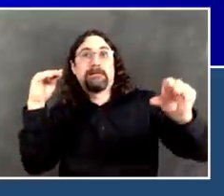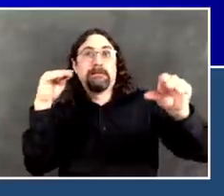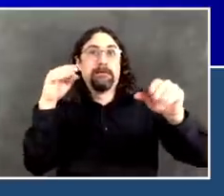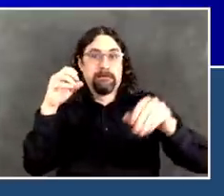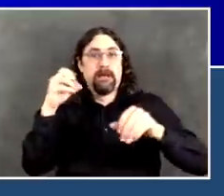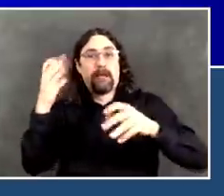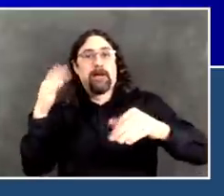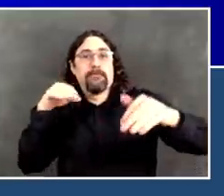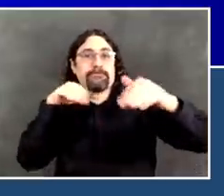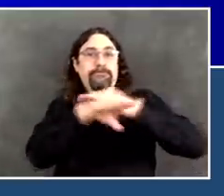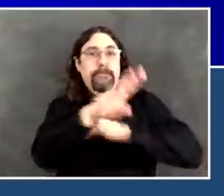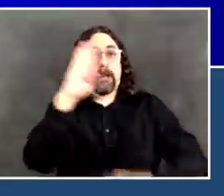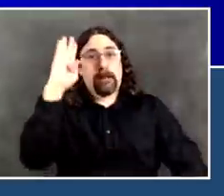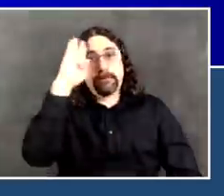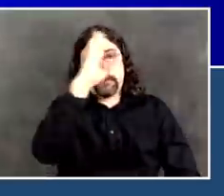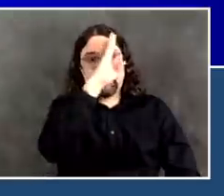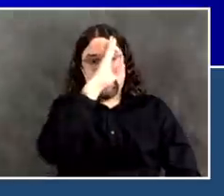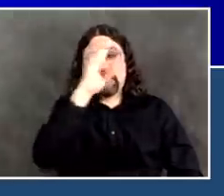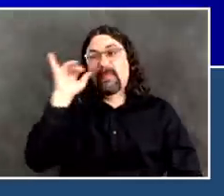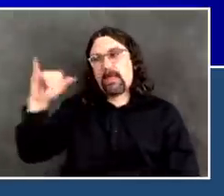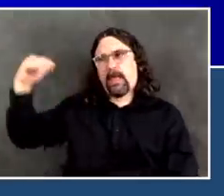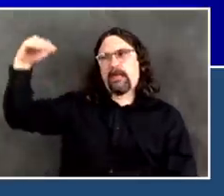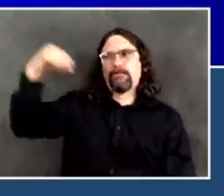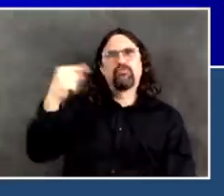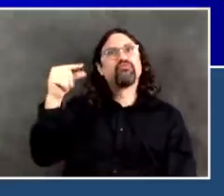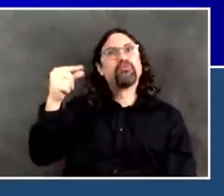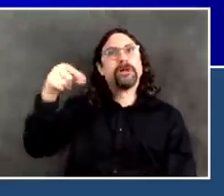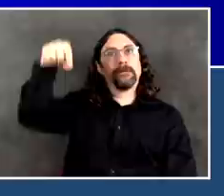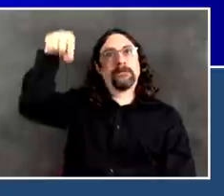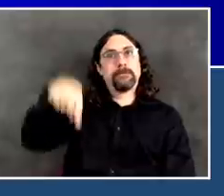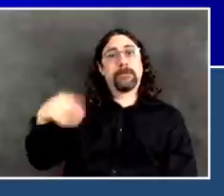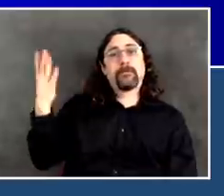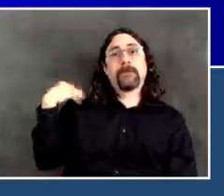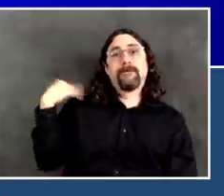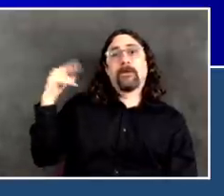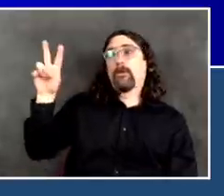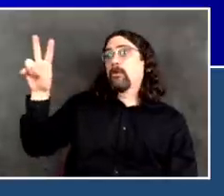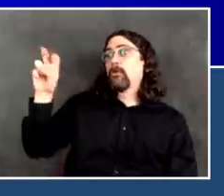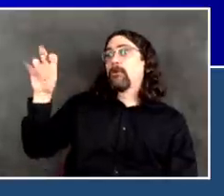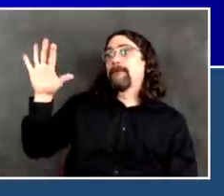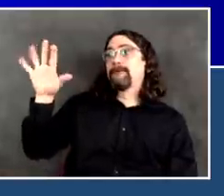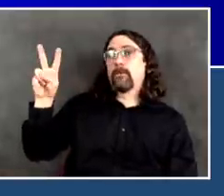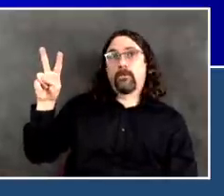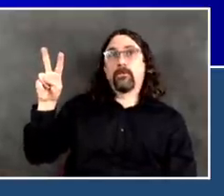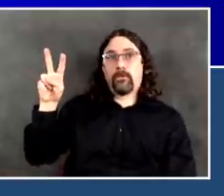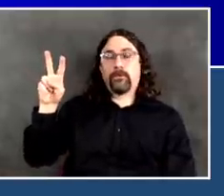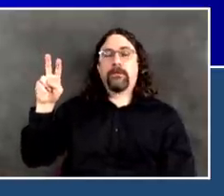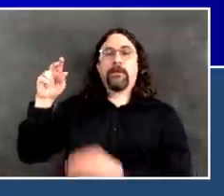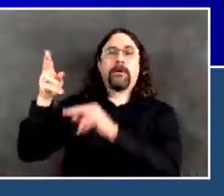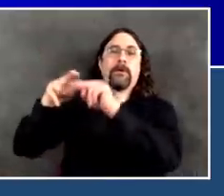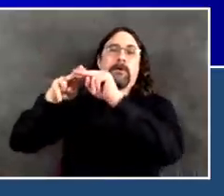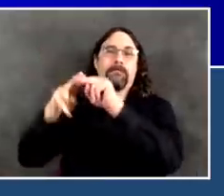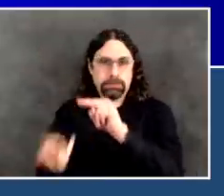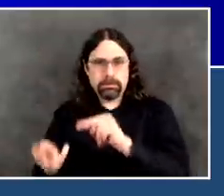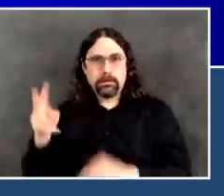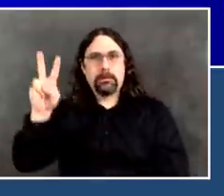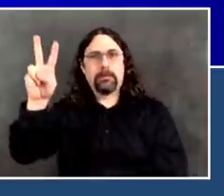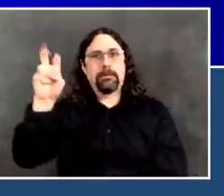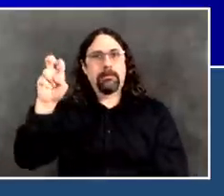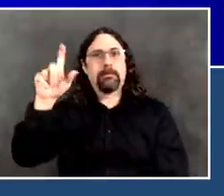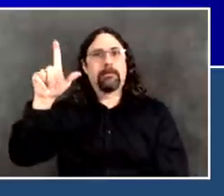down April 20th, 252. April 21st, 227. Real progress. Daily number of people in ICUs,